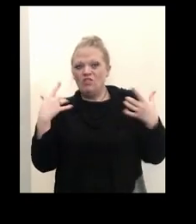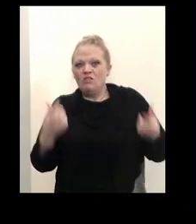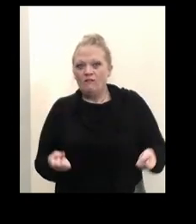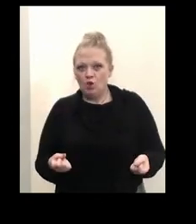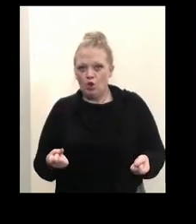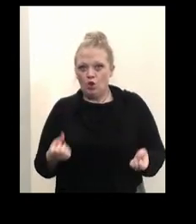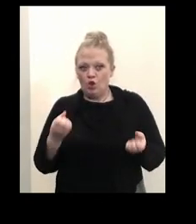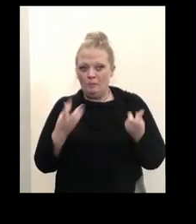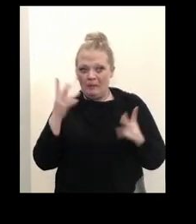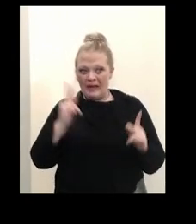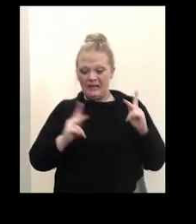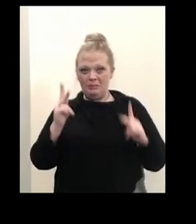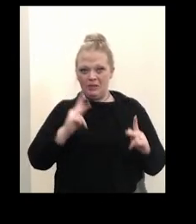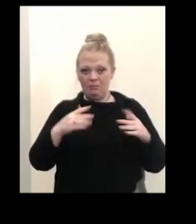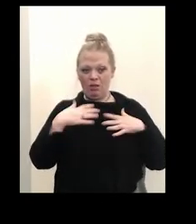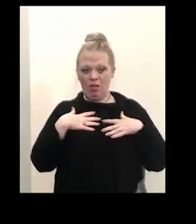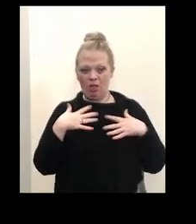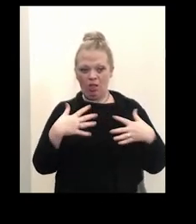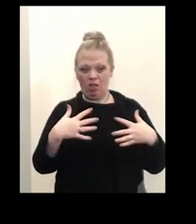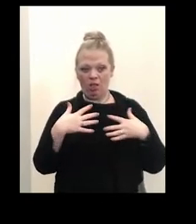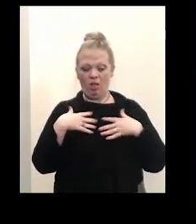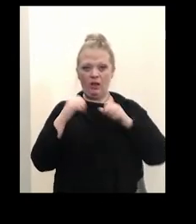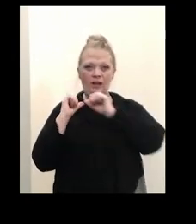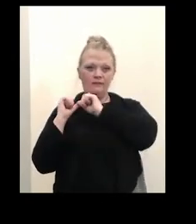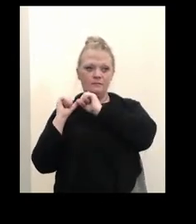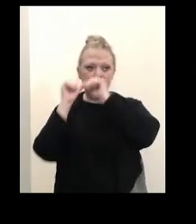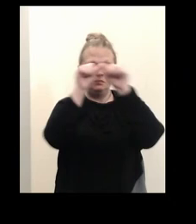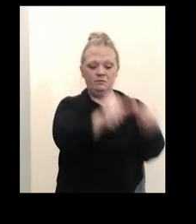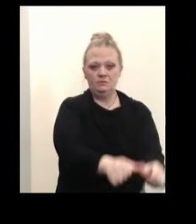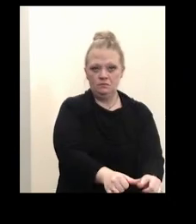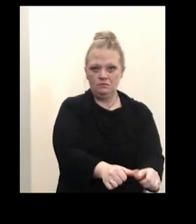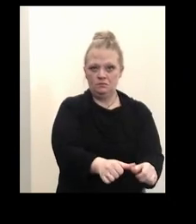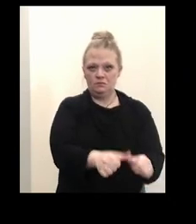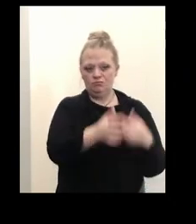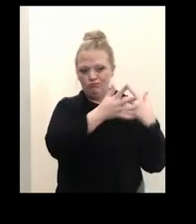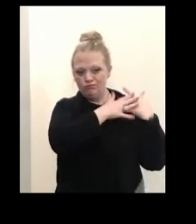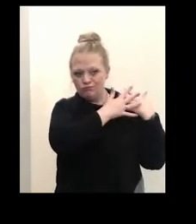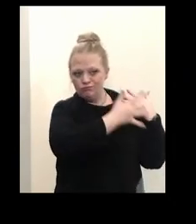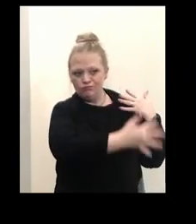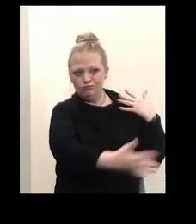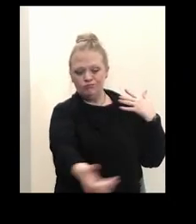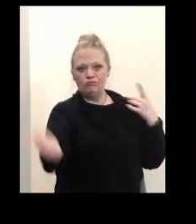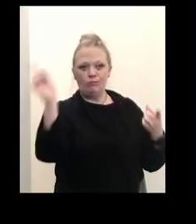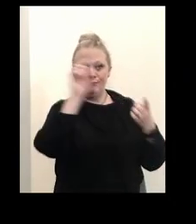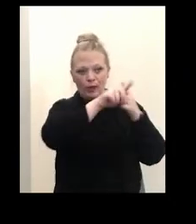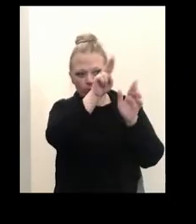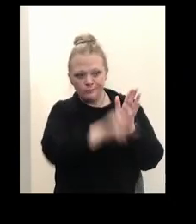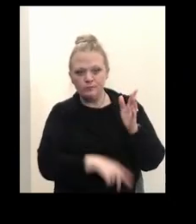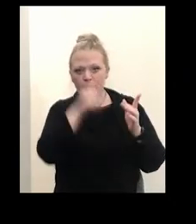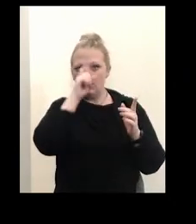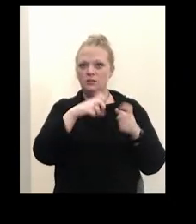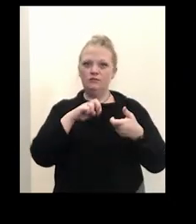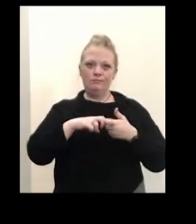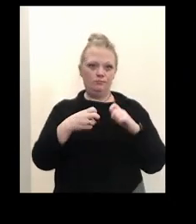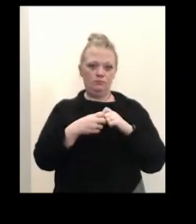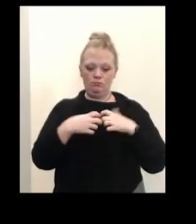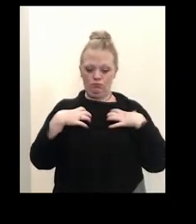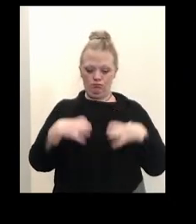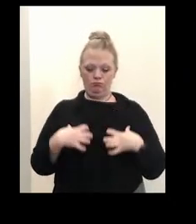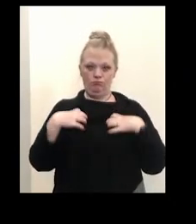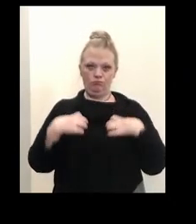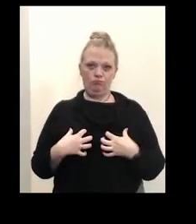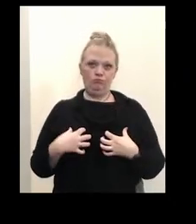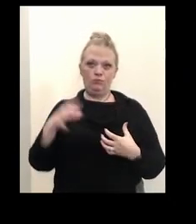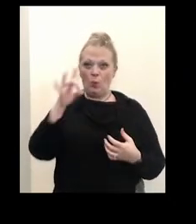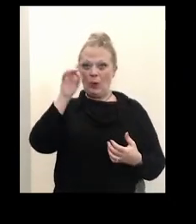ventilators have long-term impact for the rest of their life due to serious issues with their lungs. So 80% or